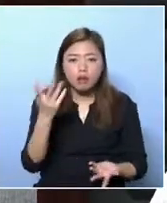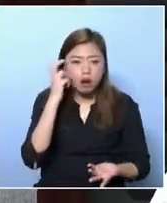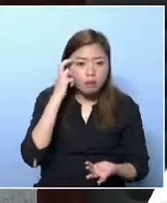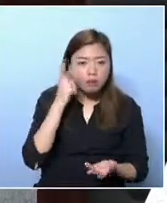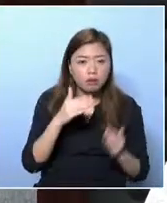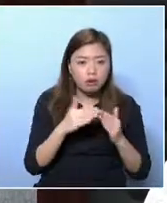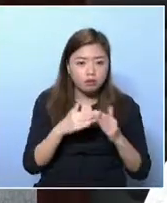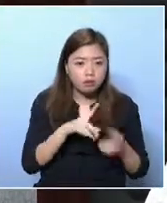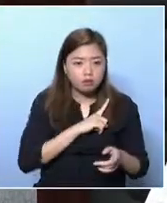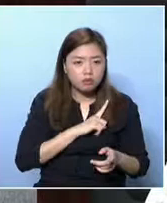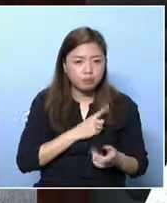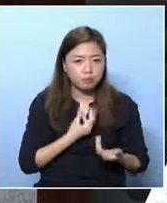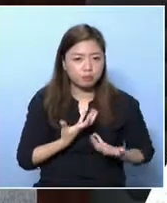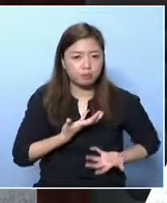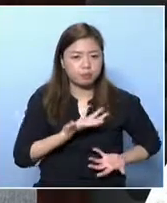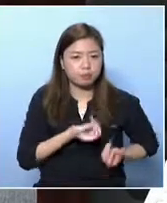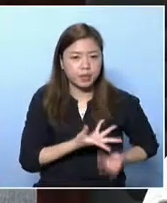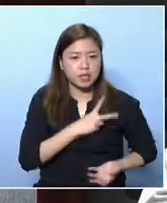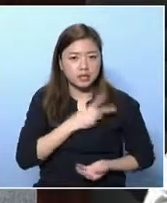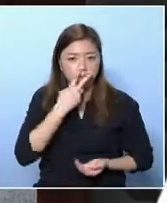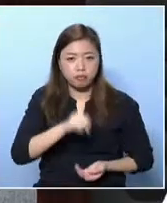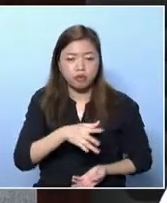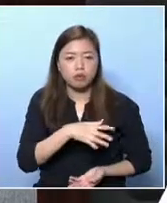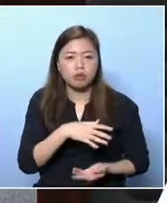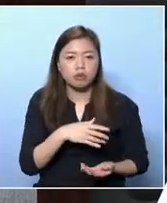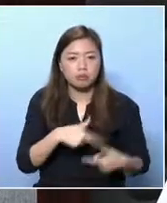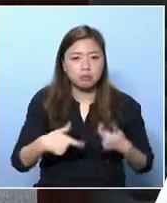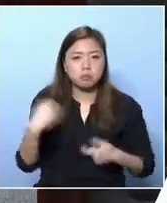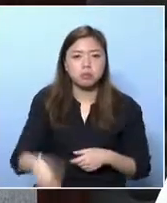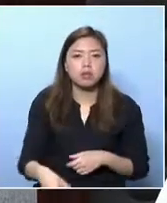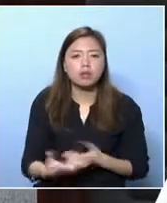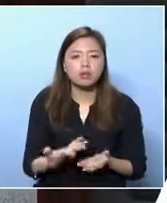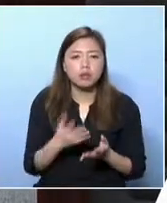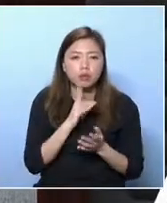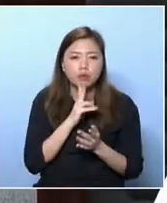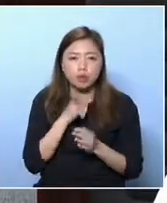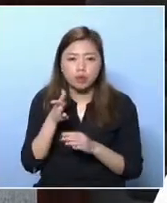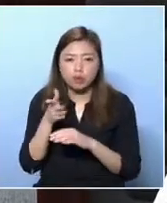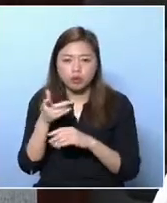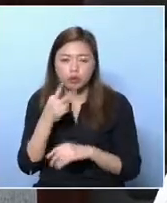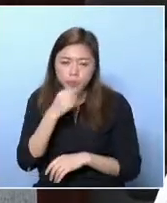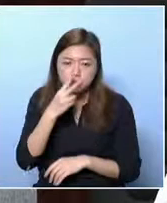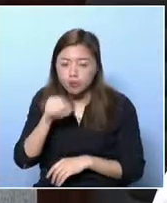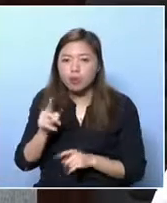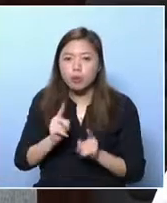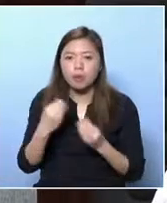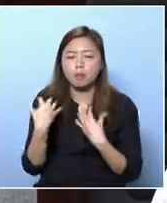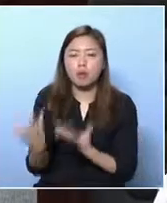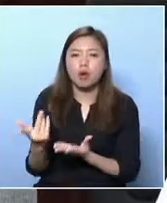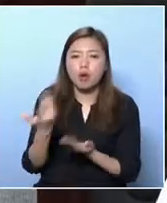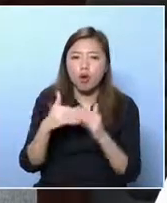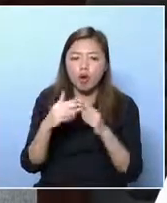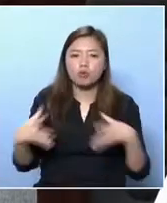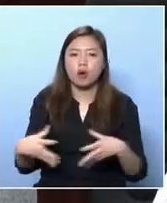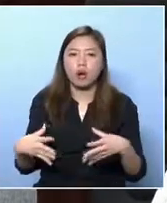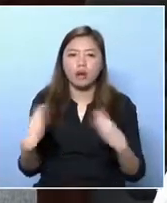or $1,000 per session for 45 minutes. It's not affordable, and we